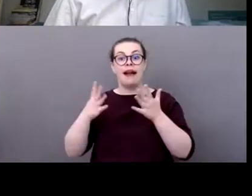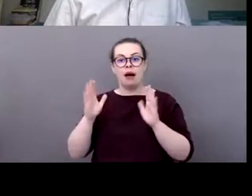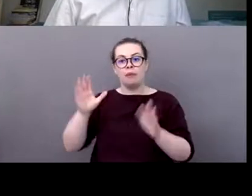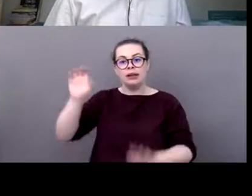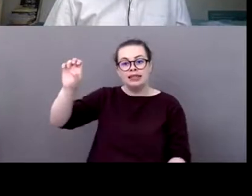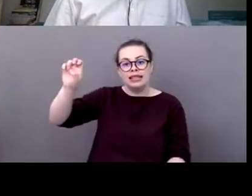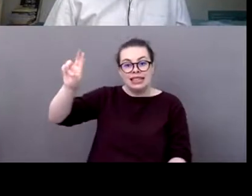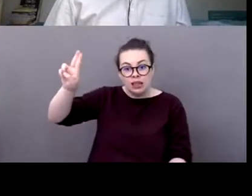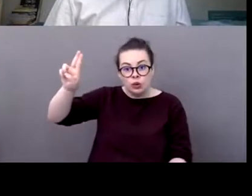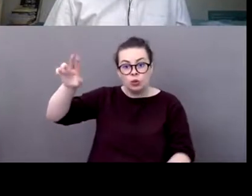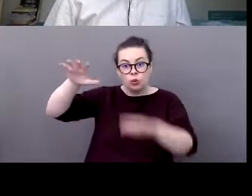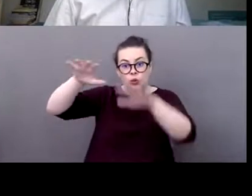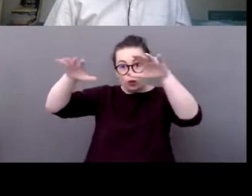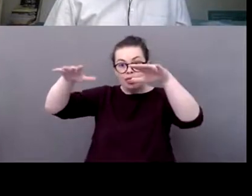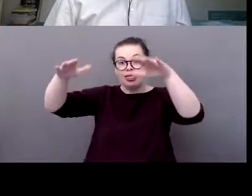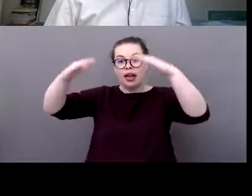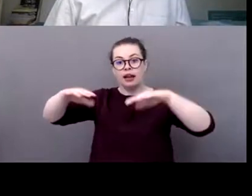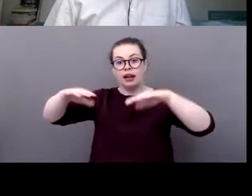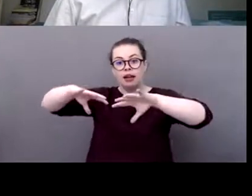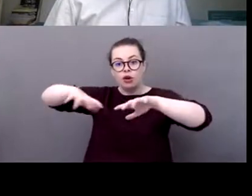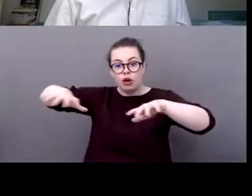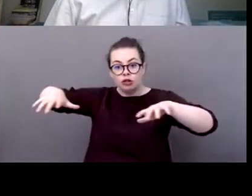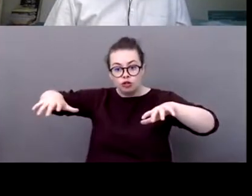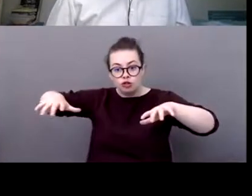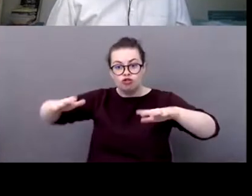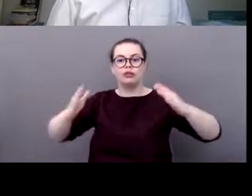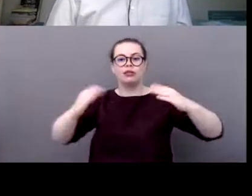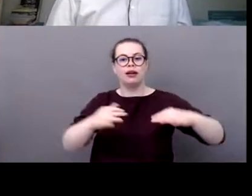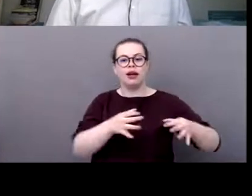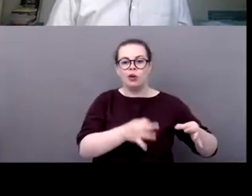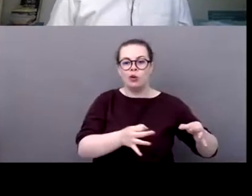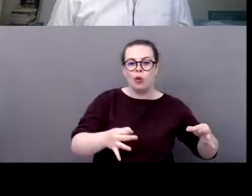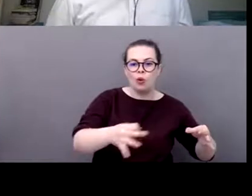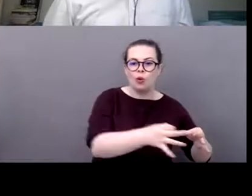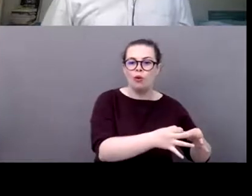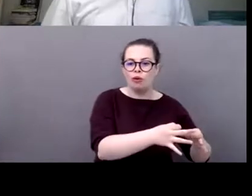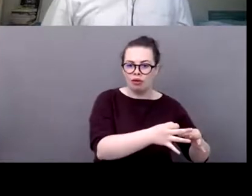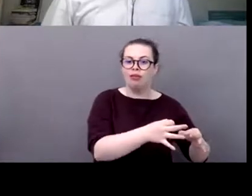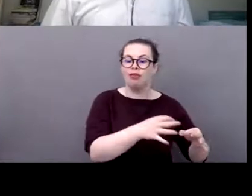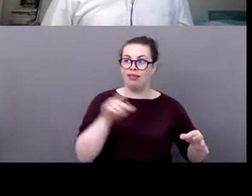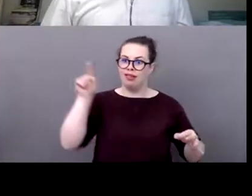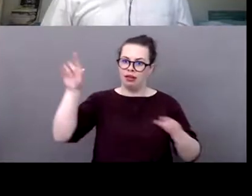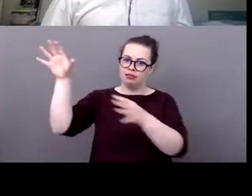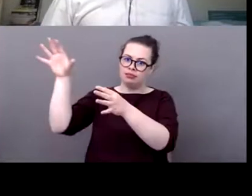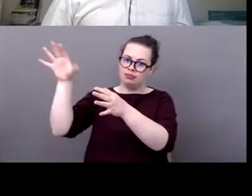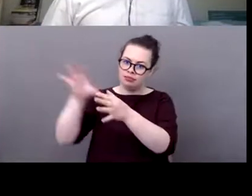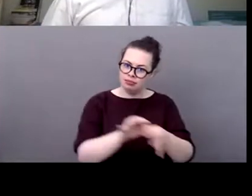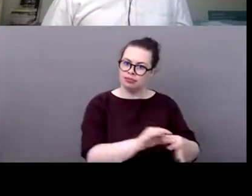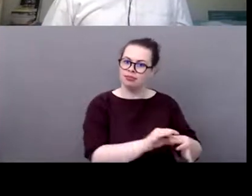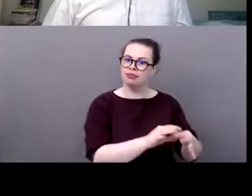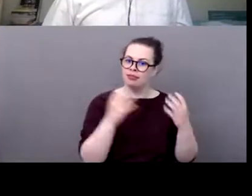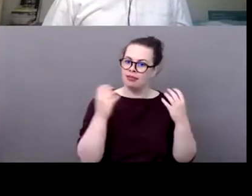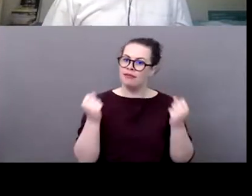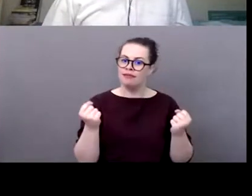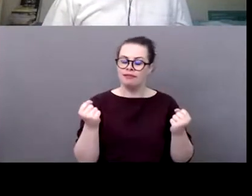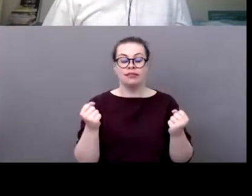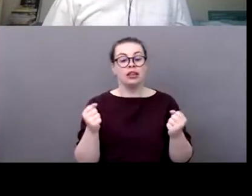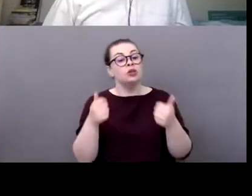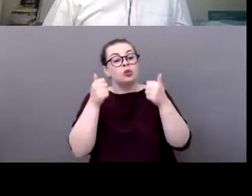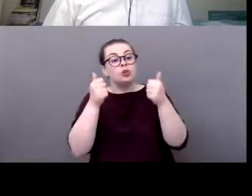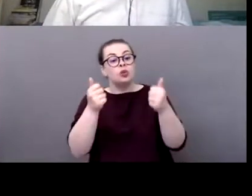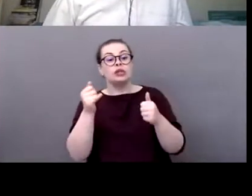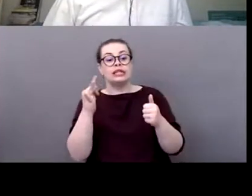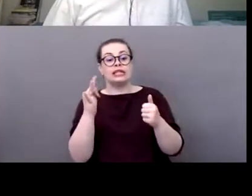likewise to implement sustainable sport practices um it's great if major sport organizations